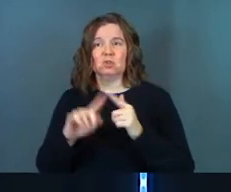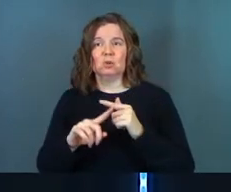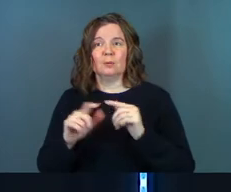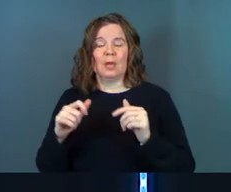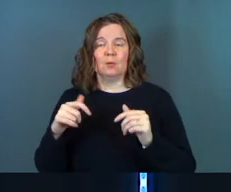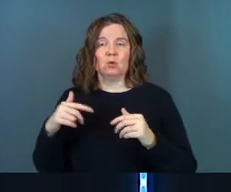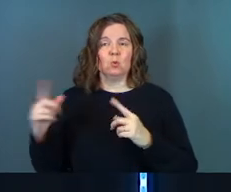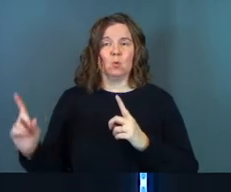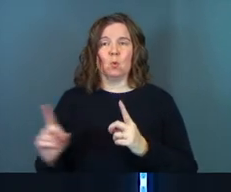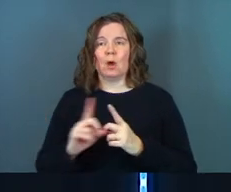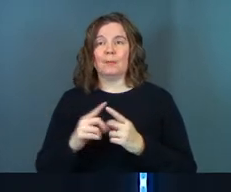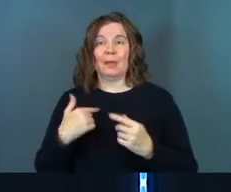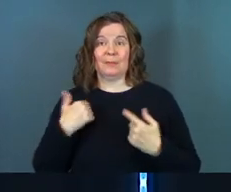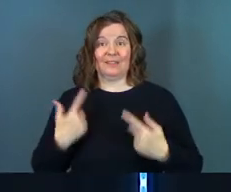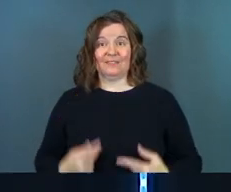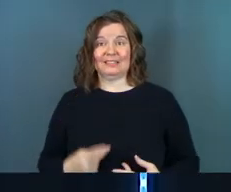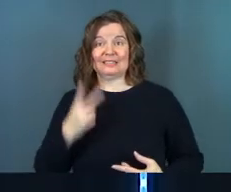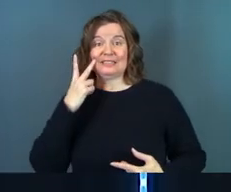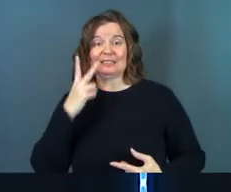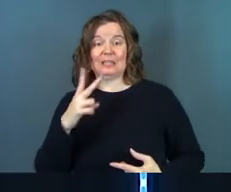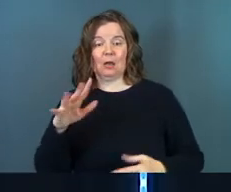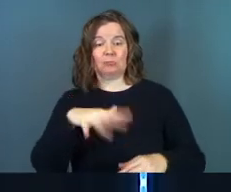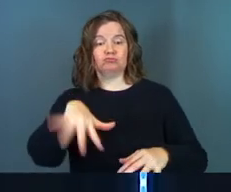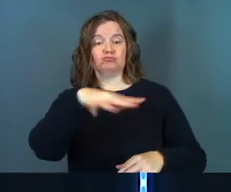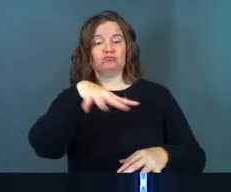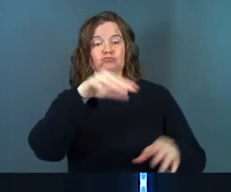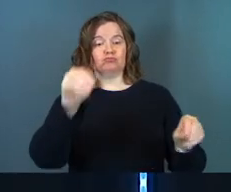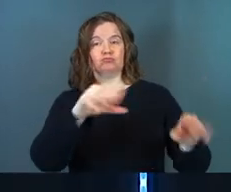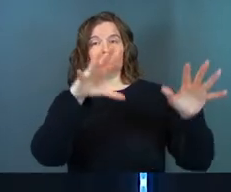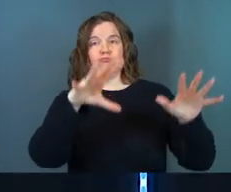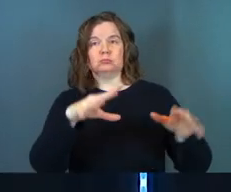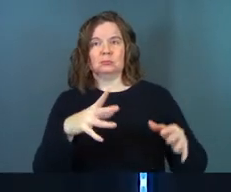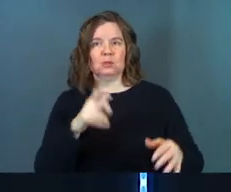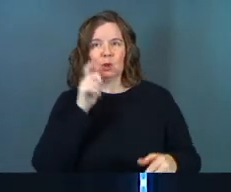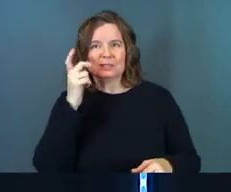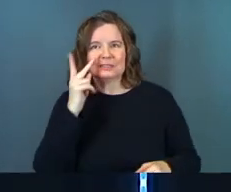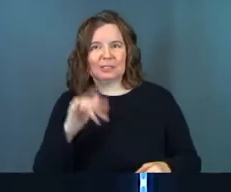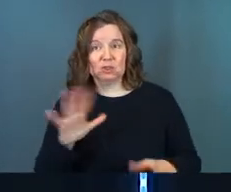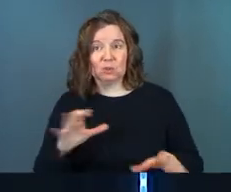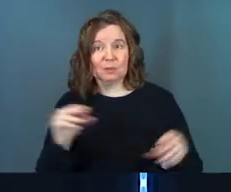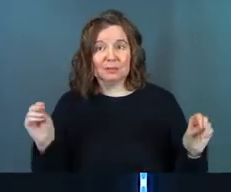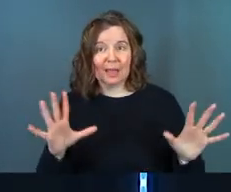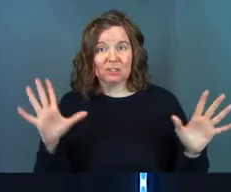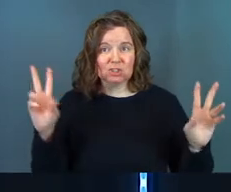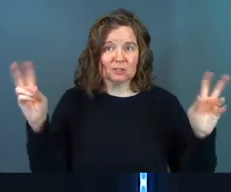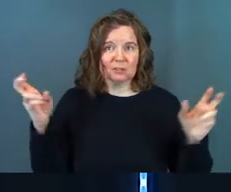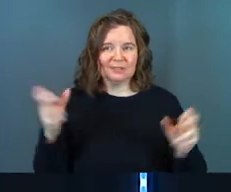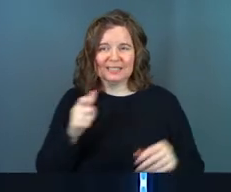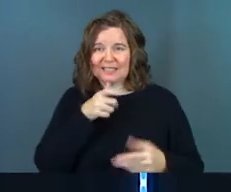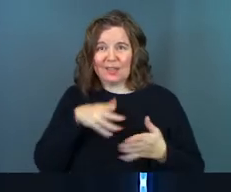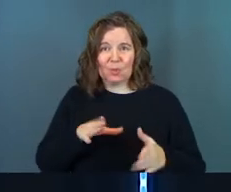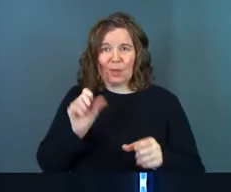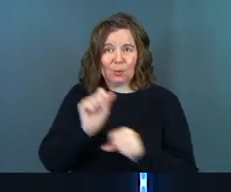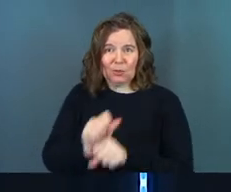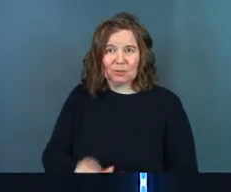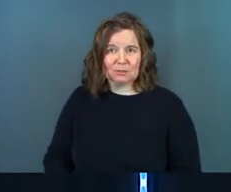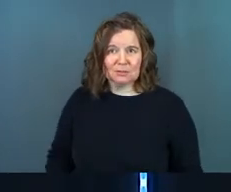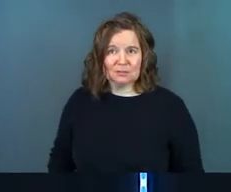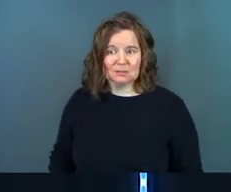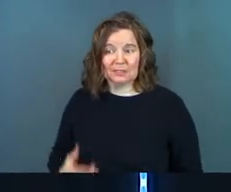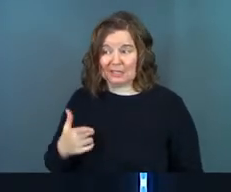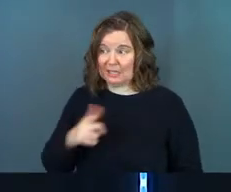to be able to walk up and me physically see him wave his hands over the person to do his magic trick. It's not the way he works.